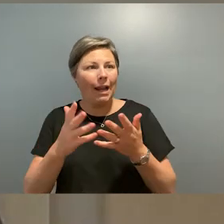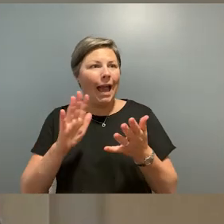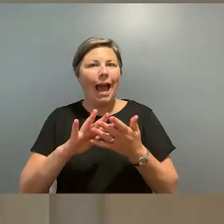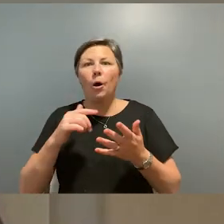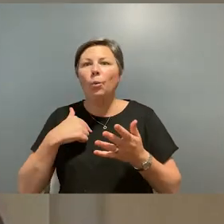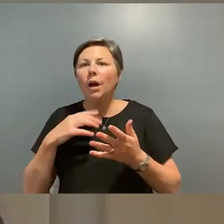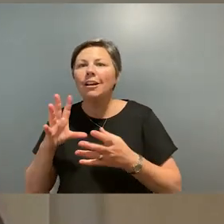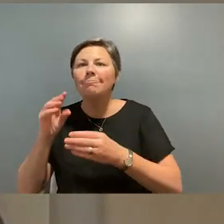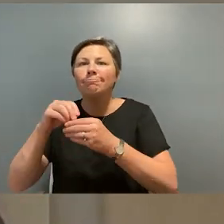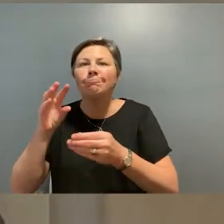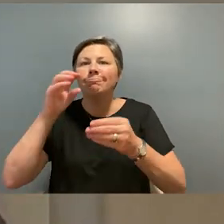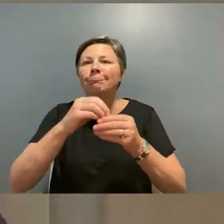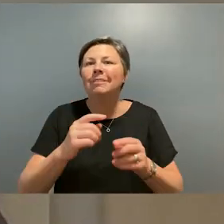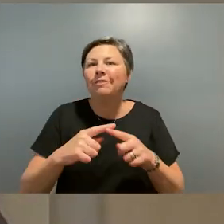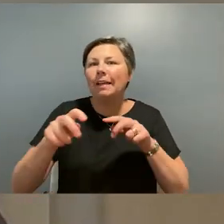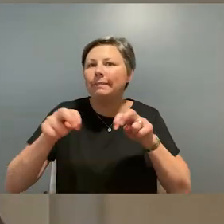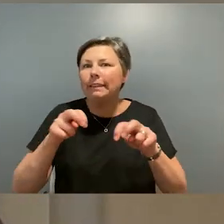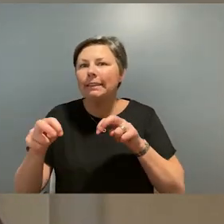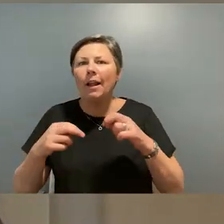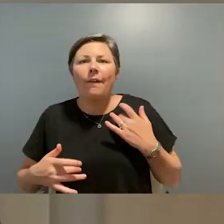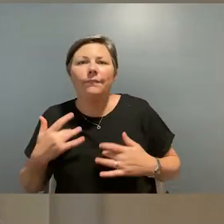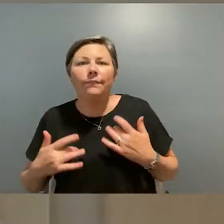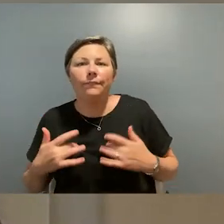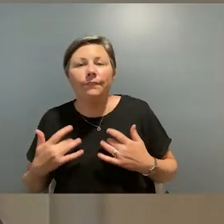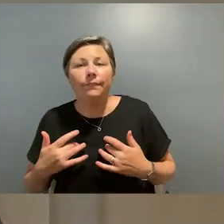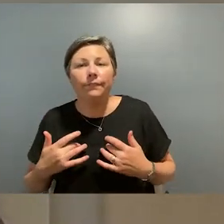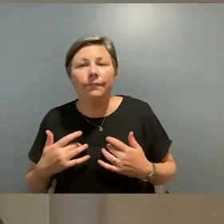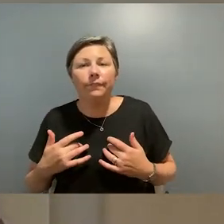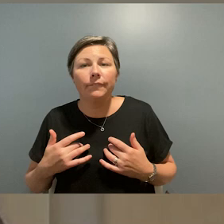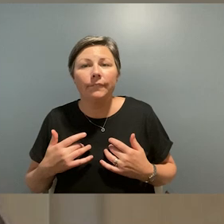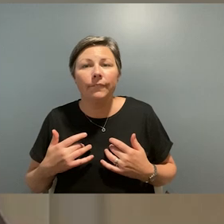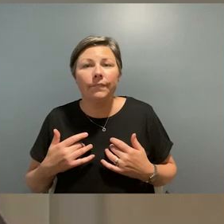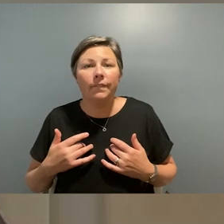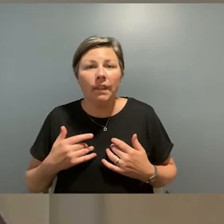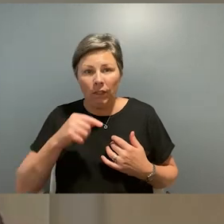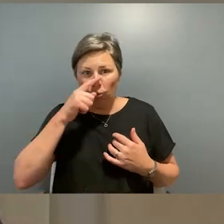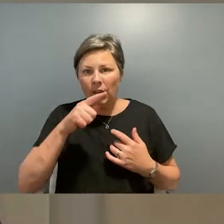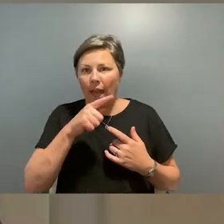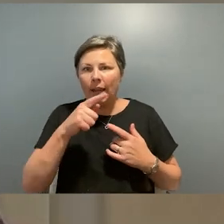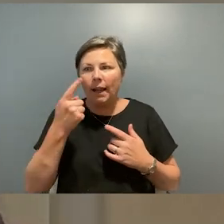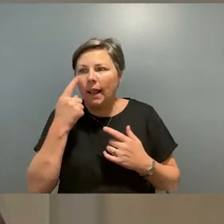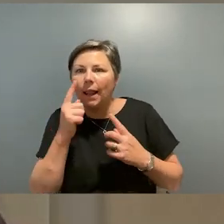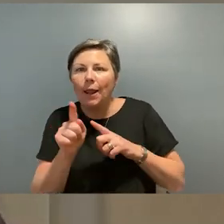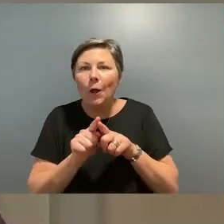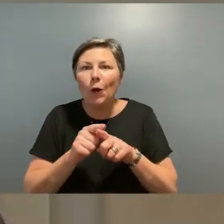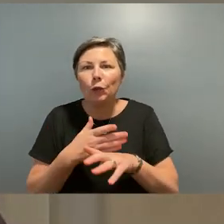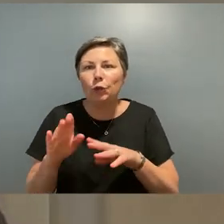we interact with that world it provides the capacity for exploitation or exploration and for finding